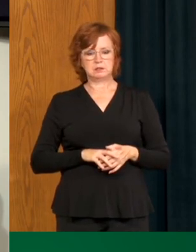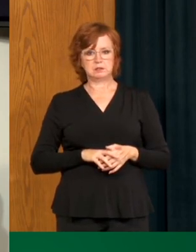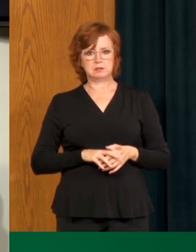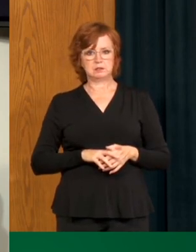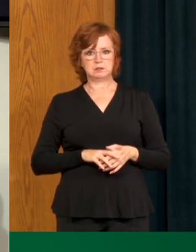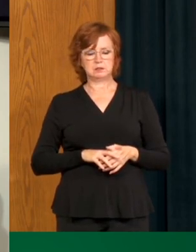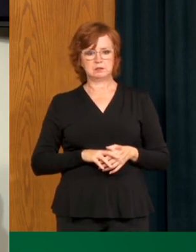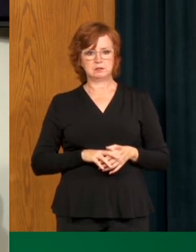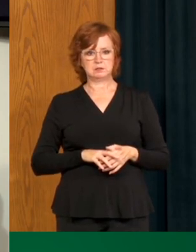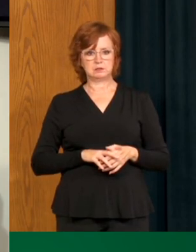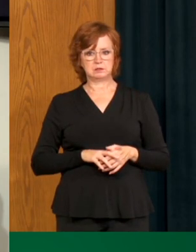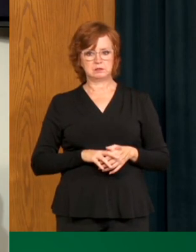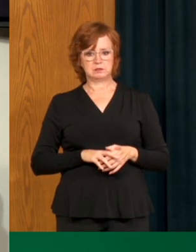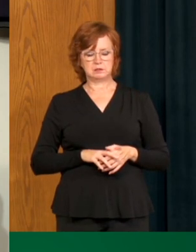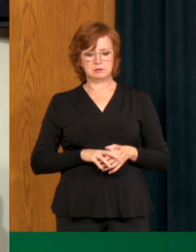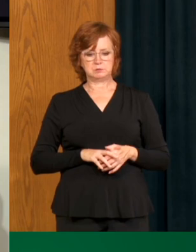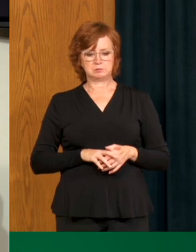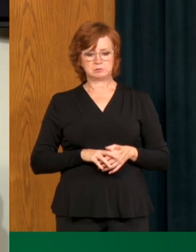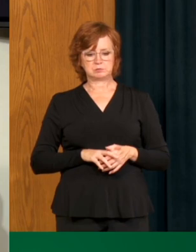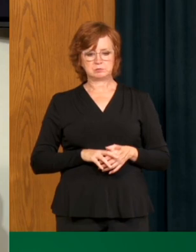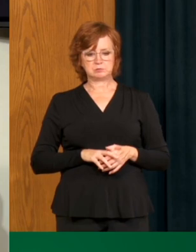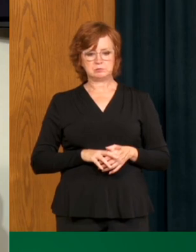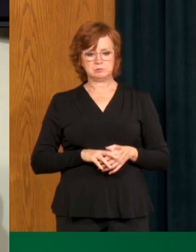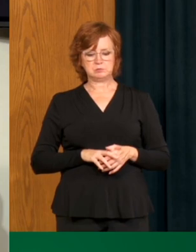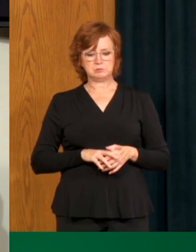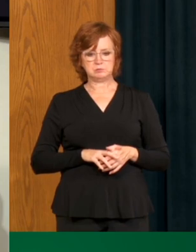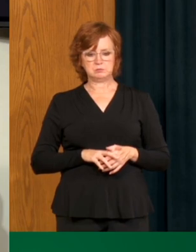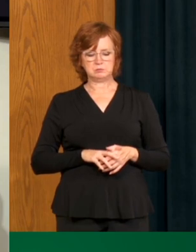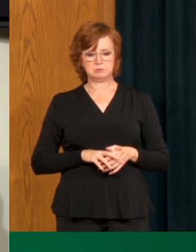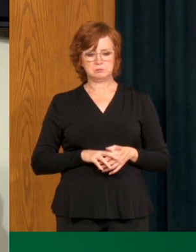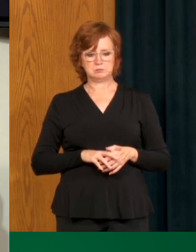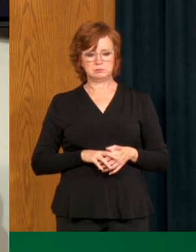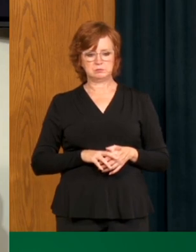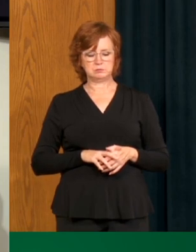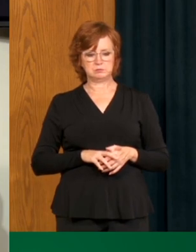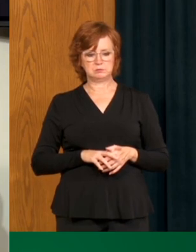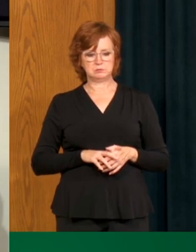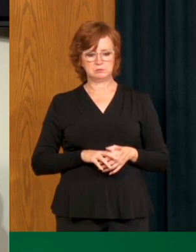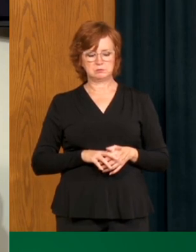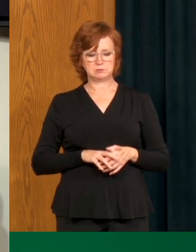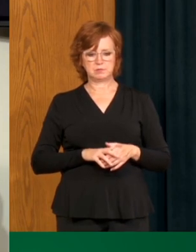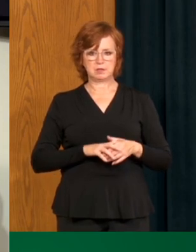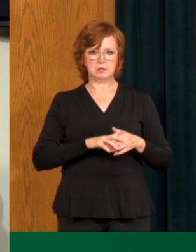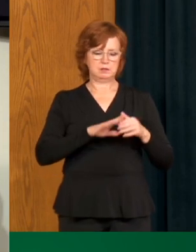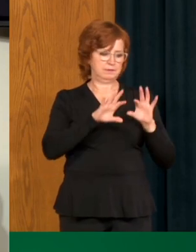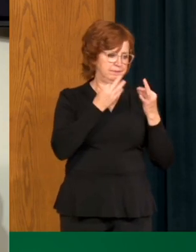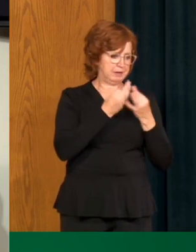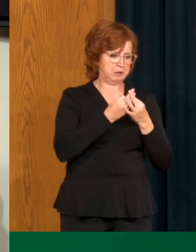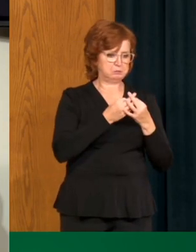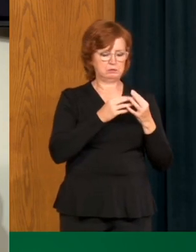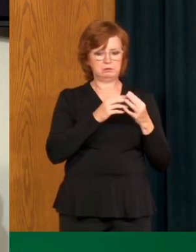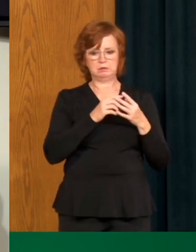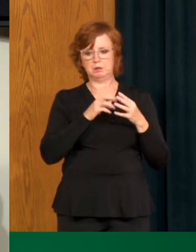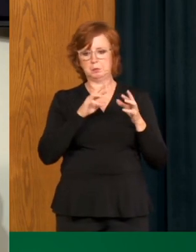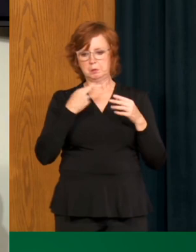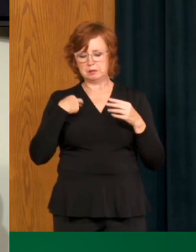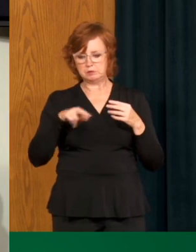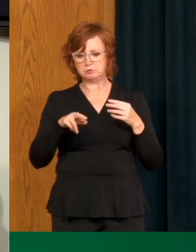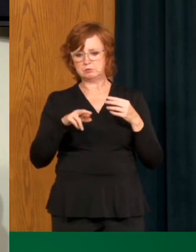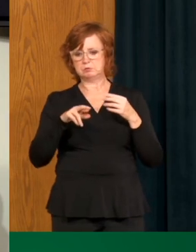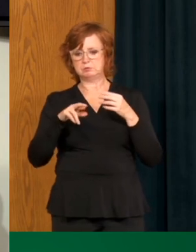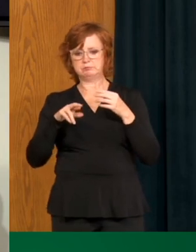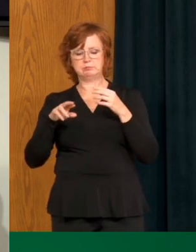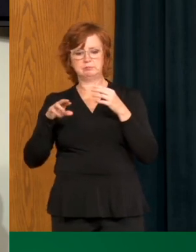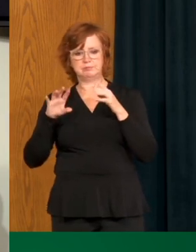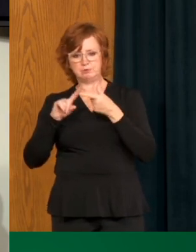groups that are connected, uh, through family ties, through cultural affiliations, religious affiliations, you know, you